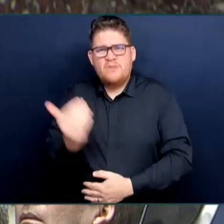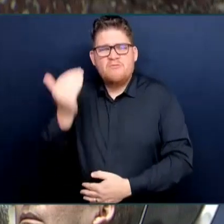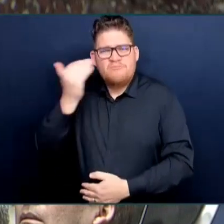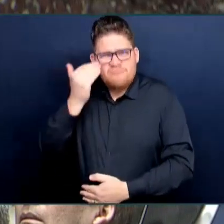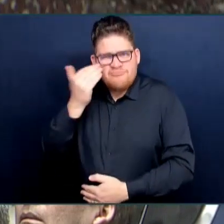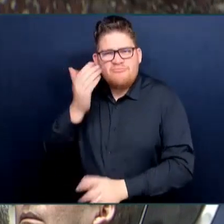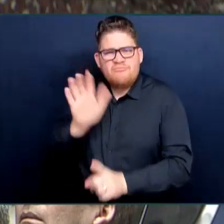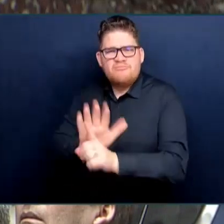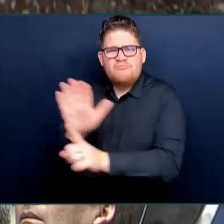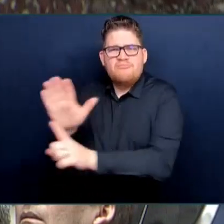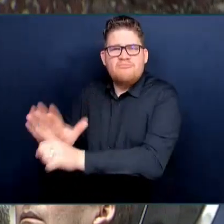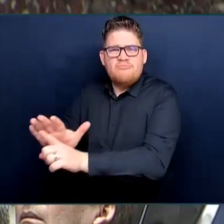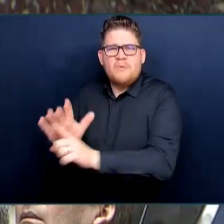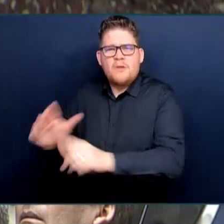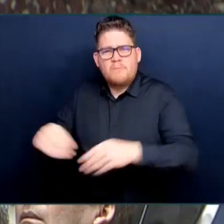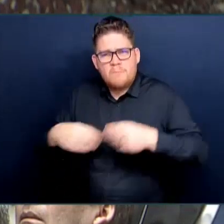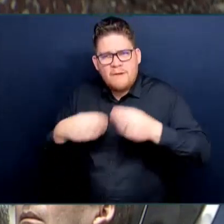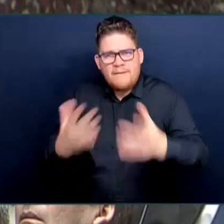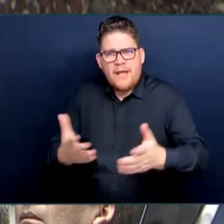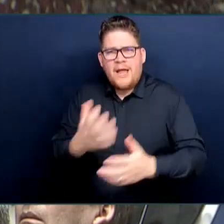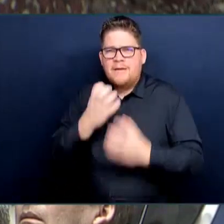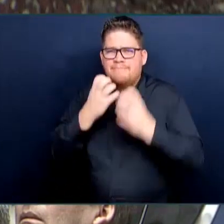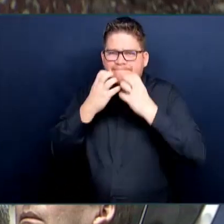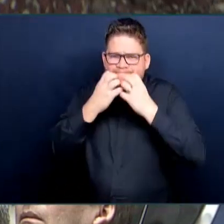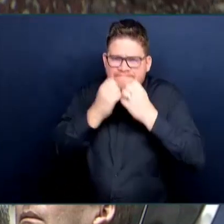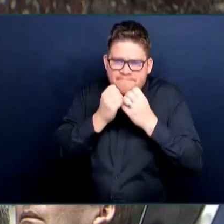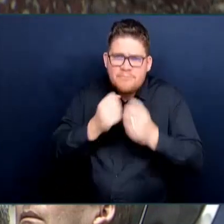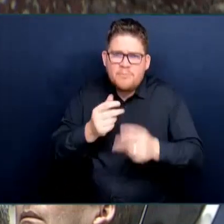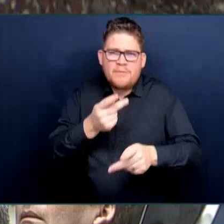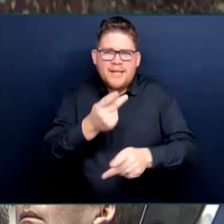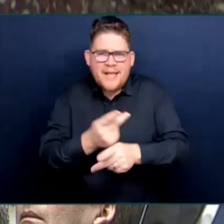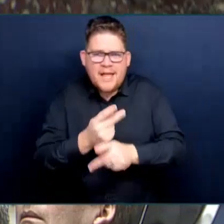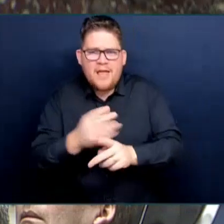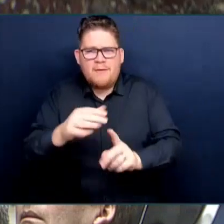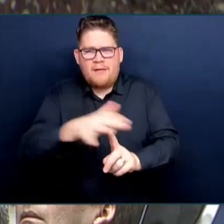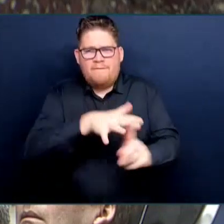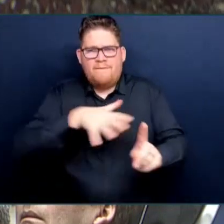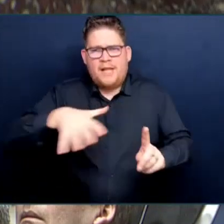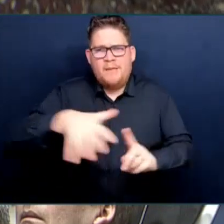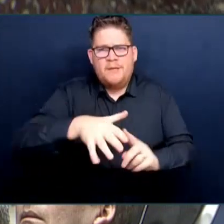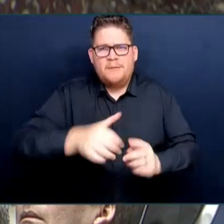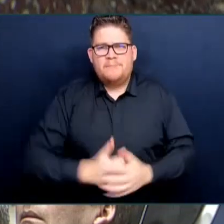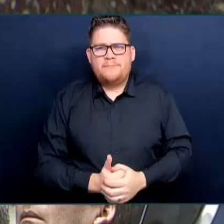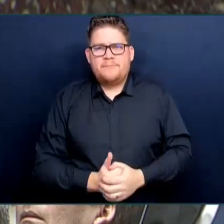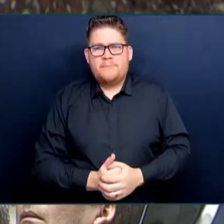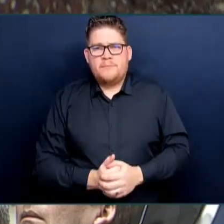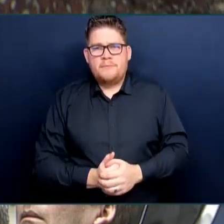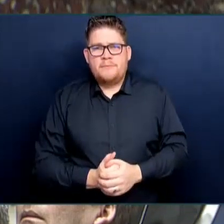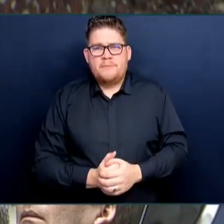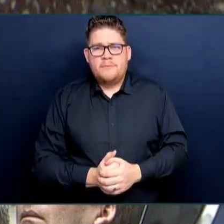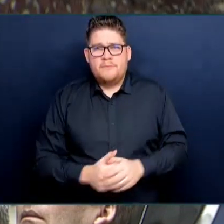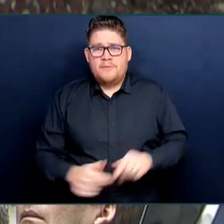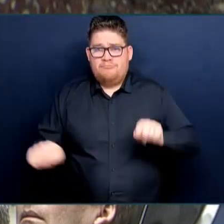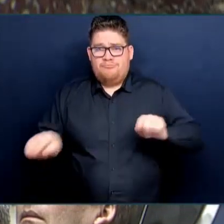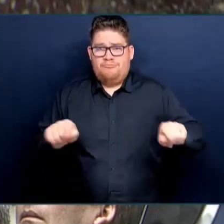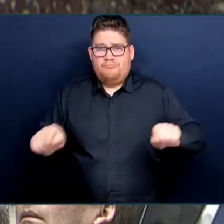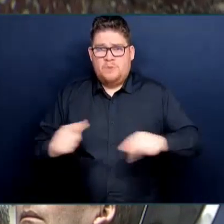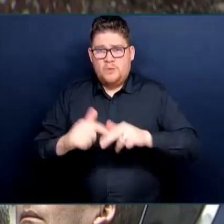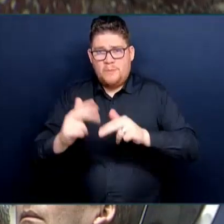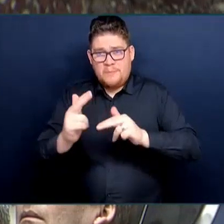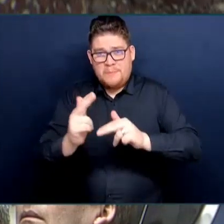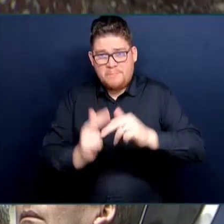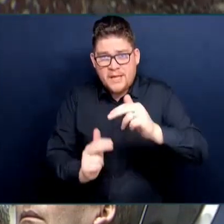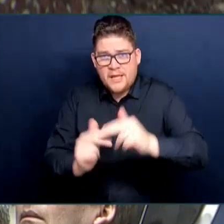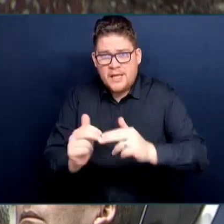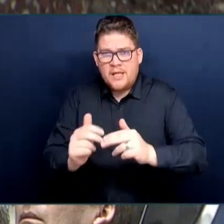artefacts, but we are also going to find that about 1,000 direct and indirect jobs will come of this, and we have room for 25